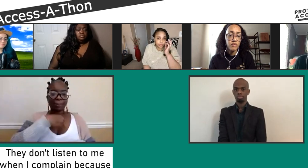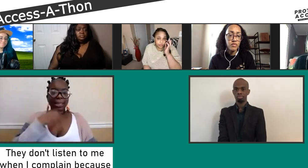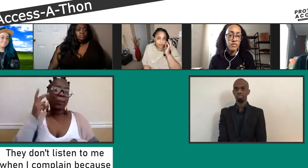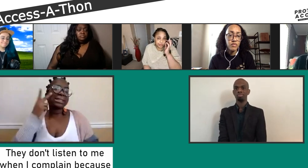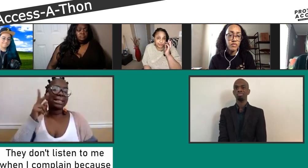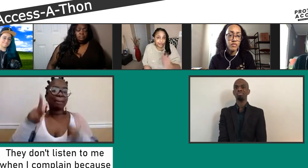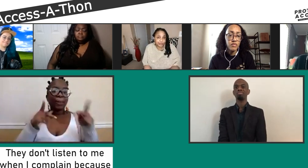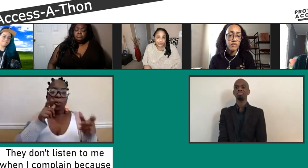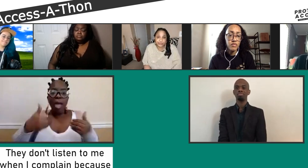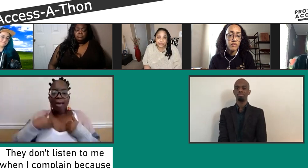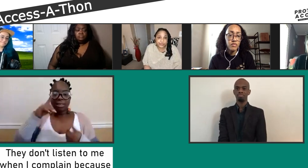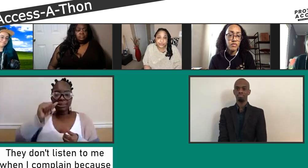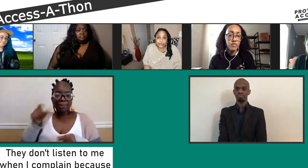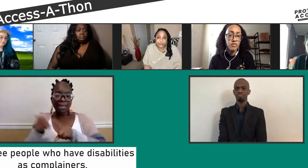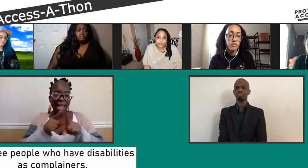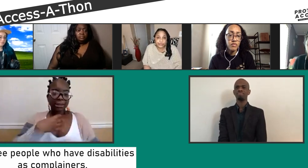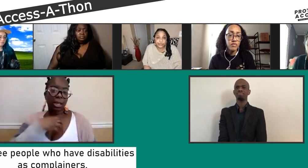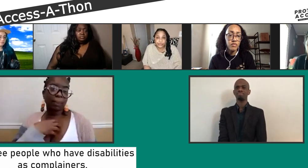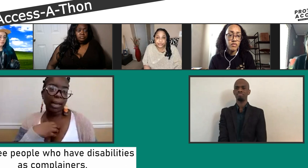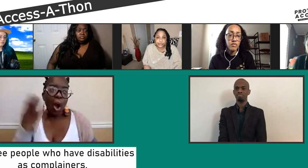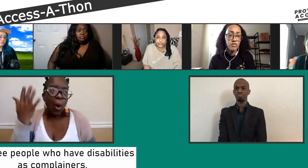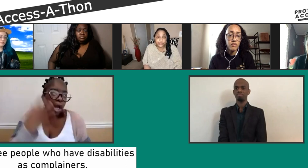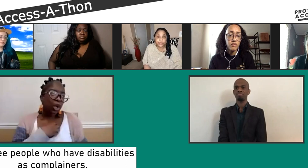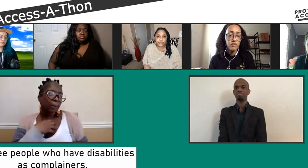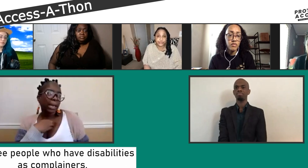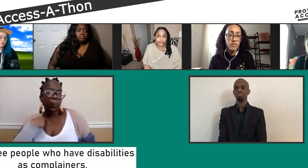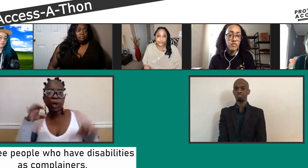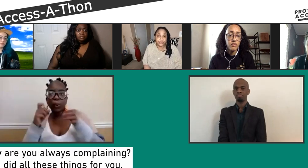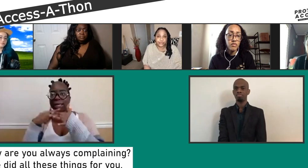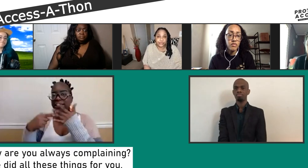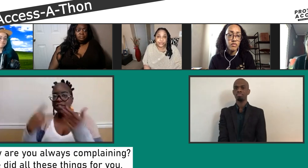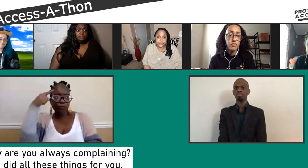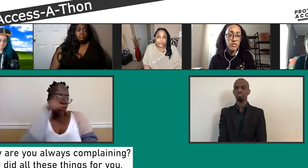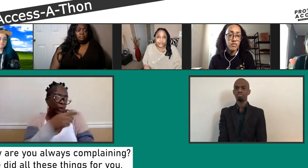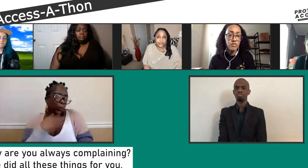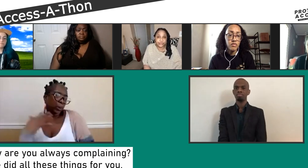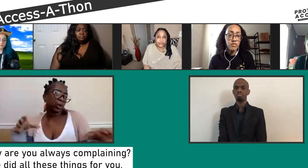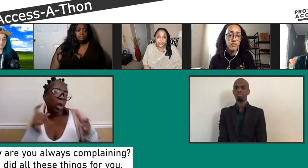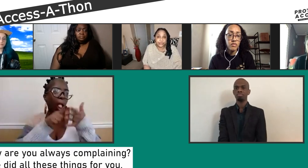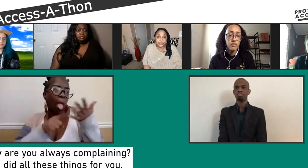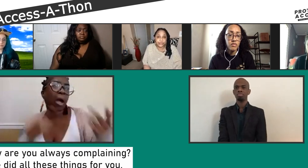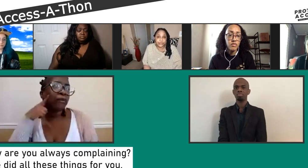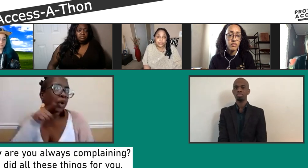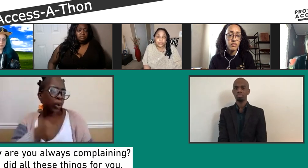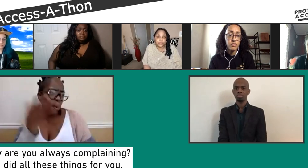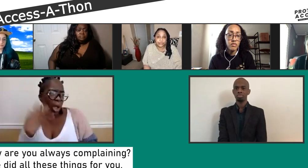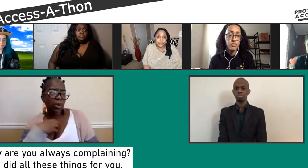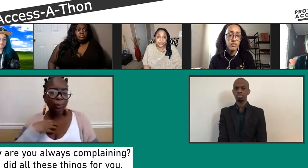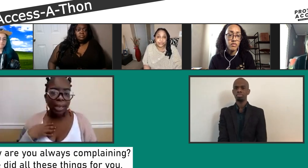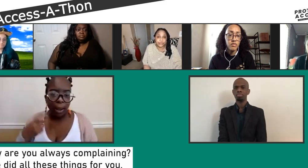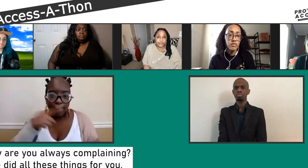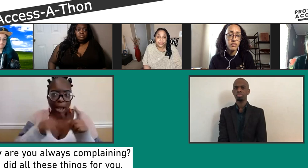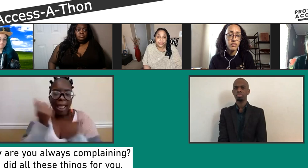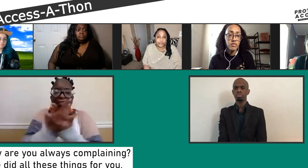deaf person in those incidents because they see people who have disability as someone that's just complaining. Why are you complaining? Why do you want all these accommodations?